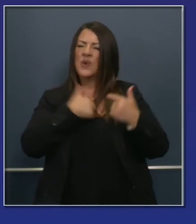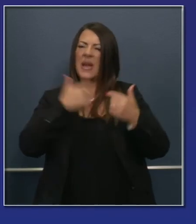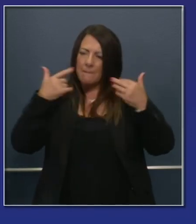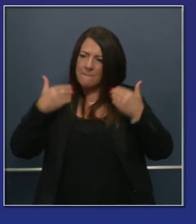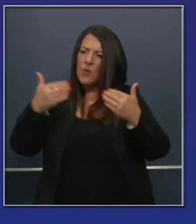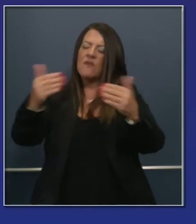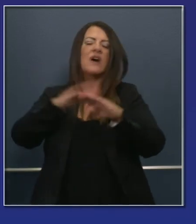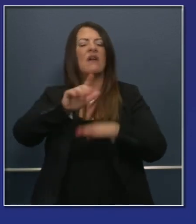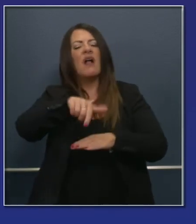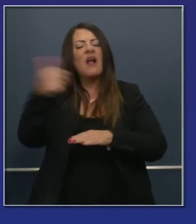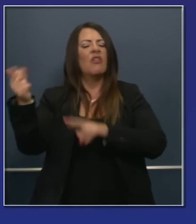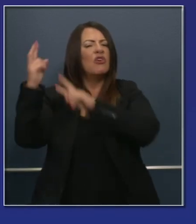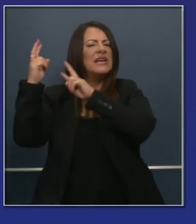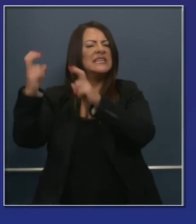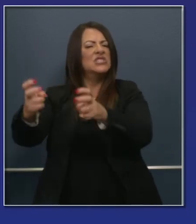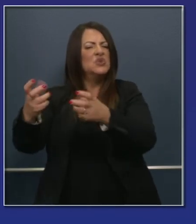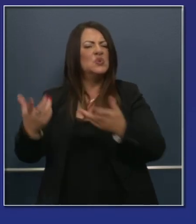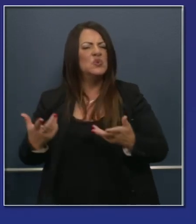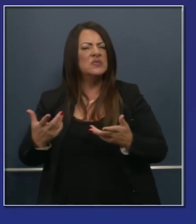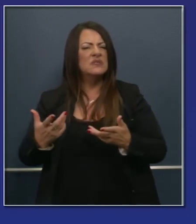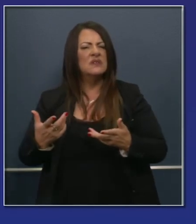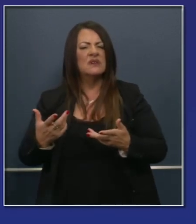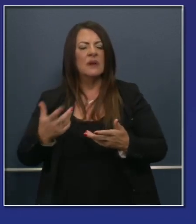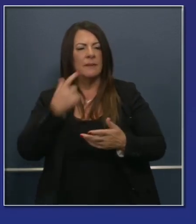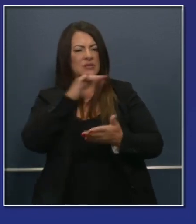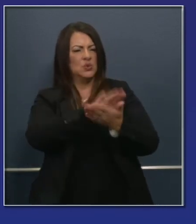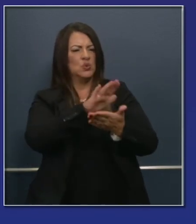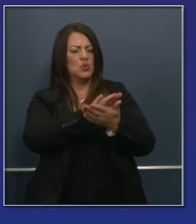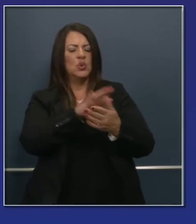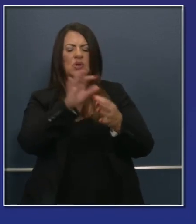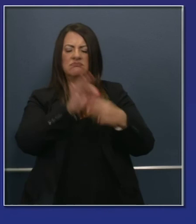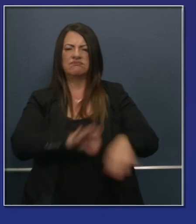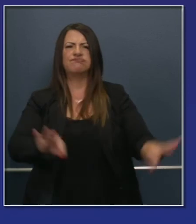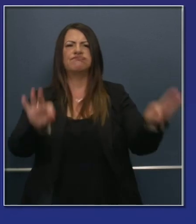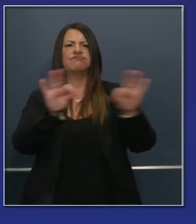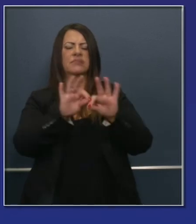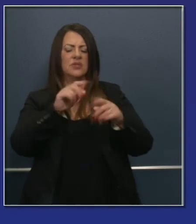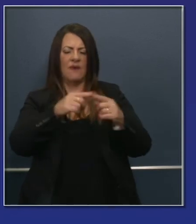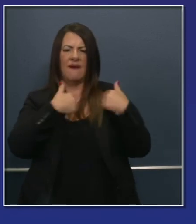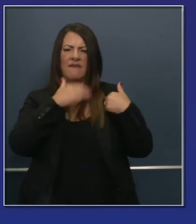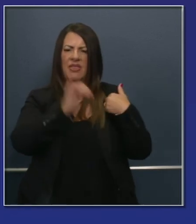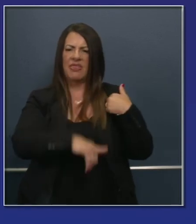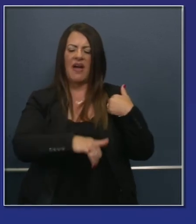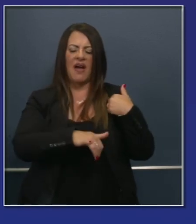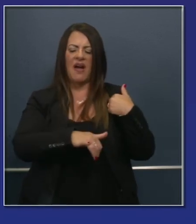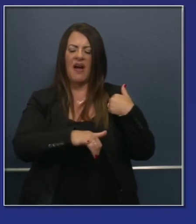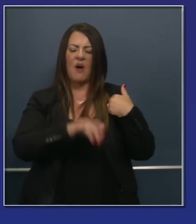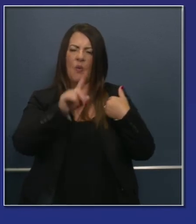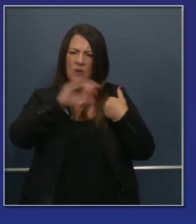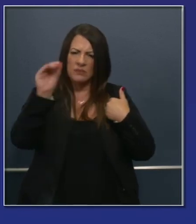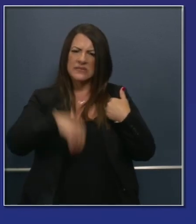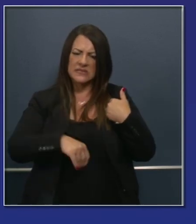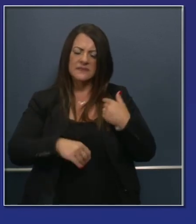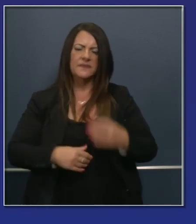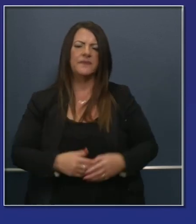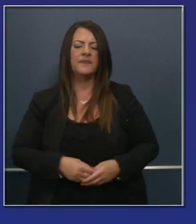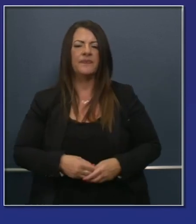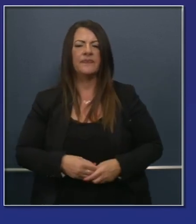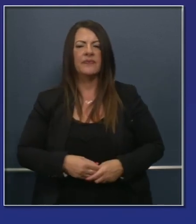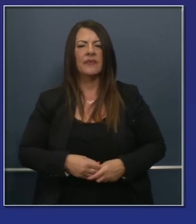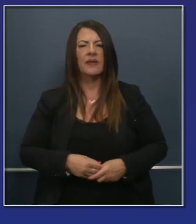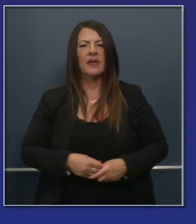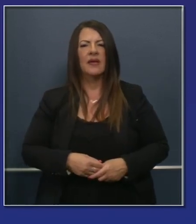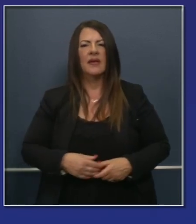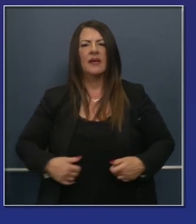And while schools are foundational in those efforts, we also need to broaden this agenda. And so